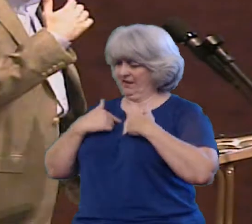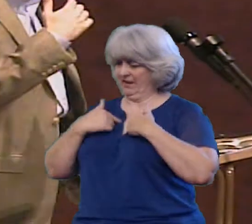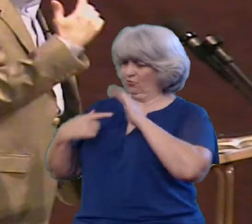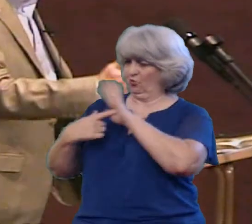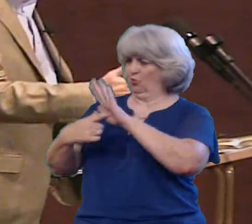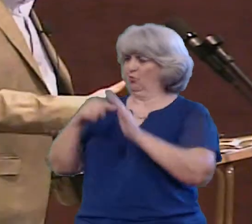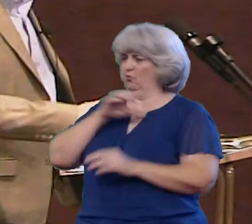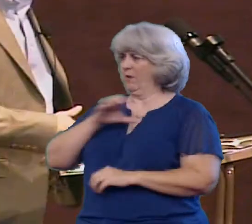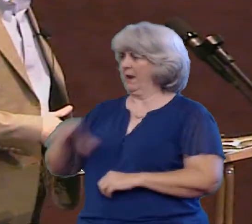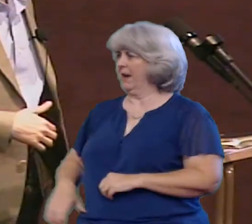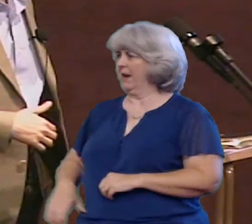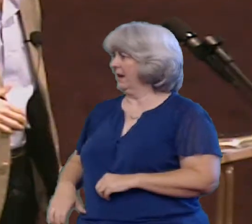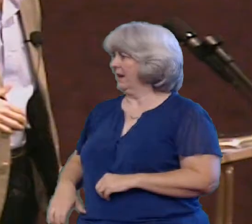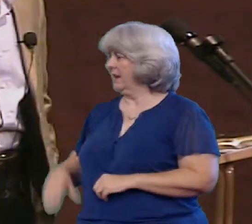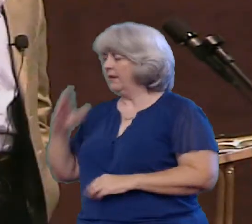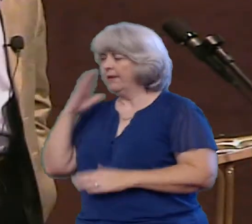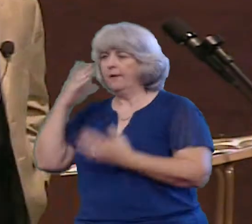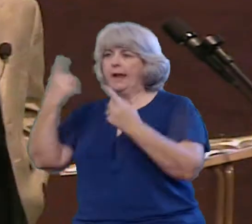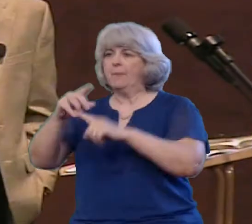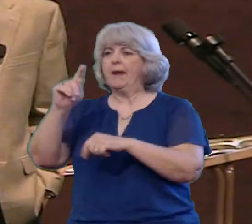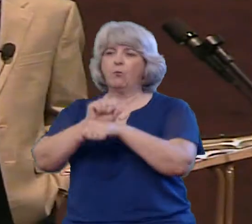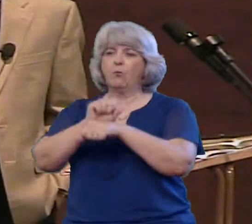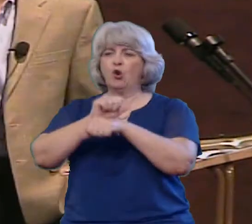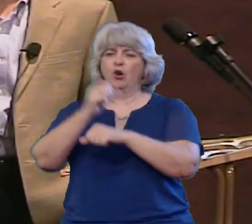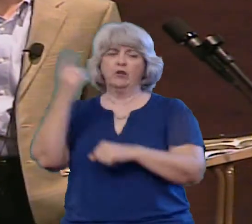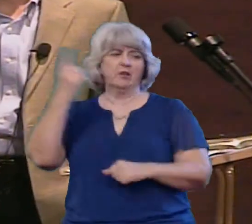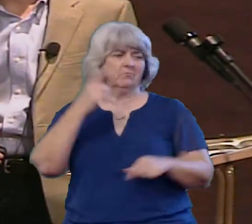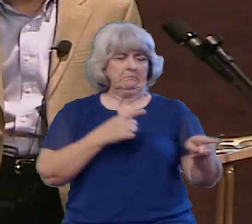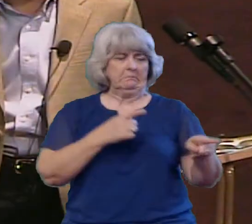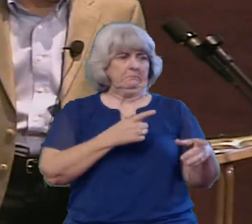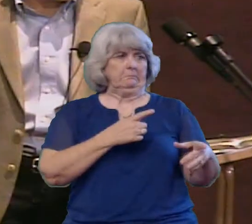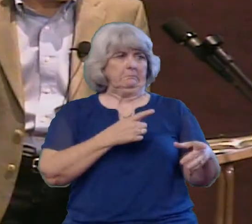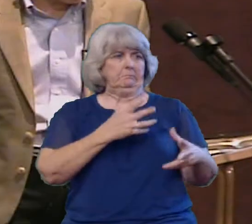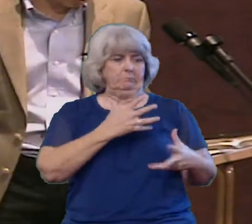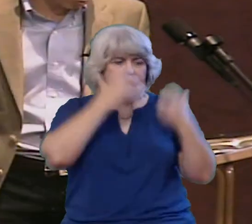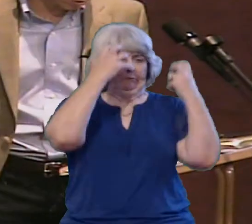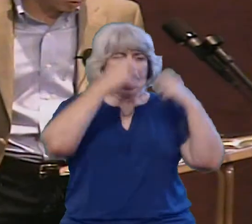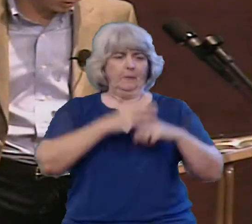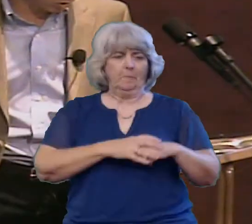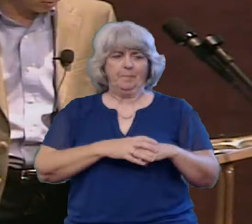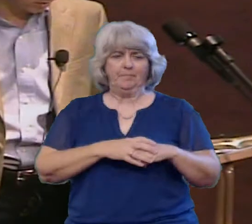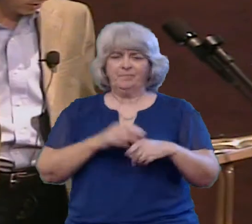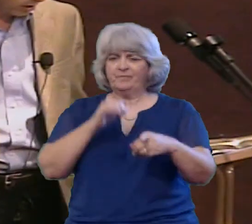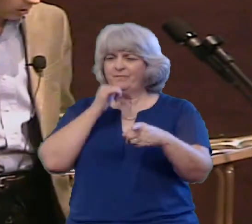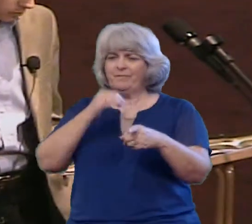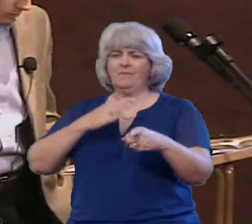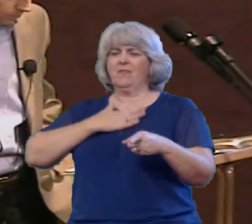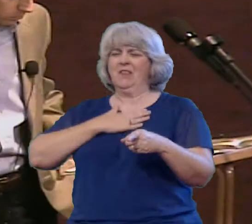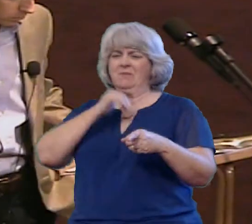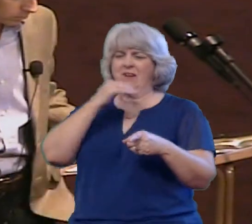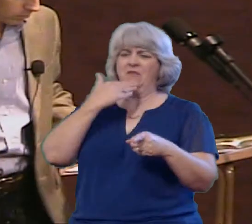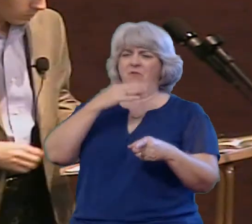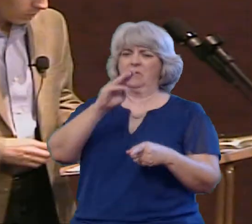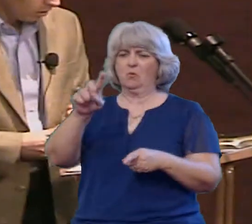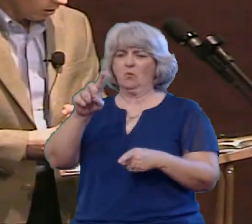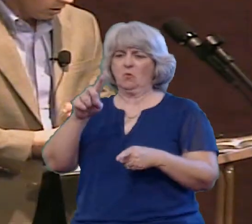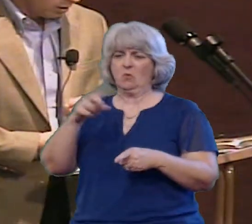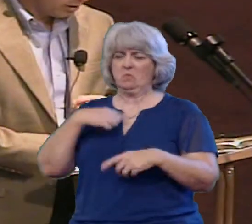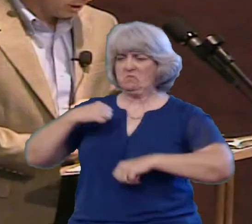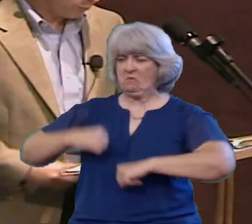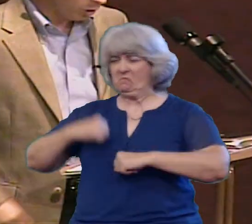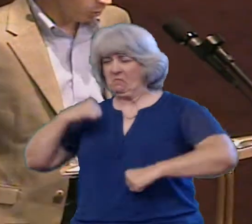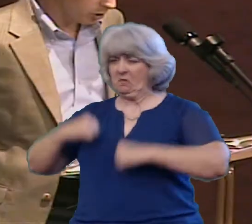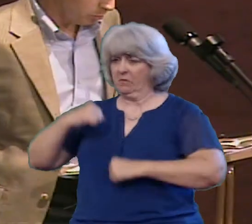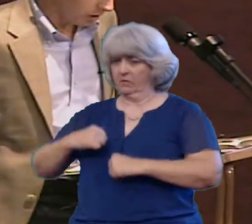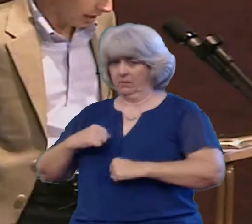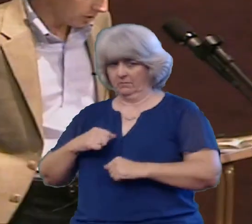or somebody makes us mad Or we're just not in a good mood How does the world see Christ living in us? You